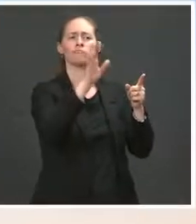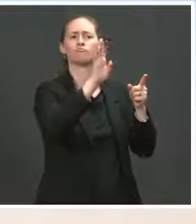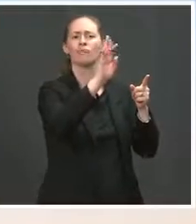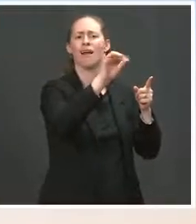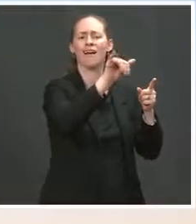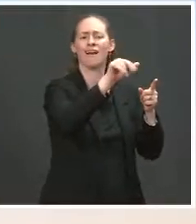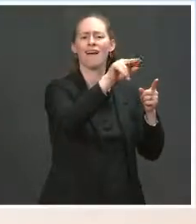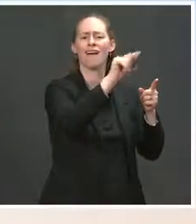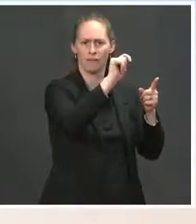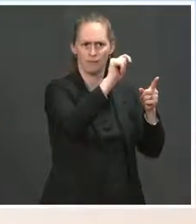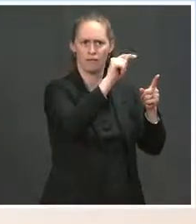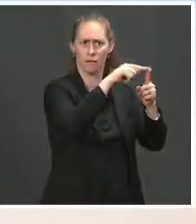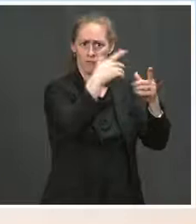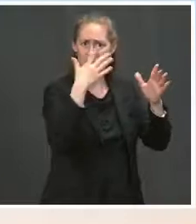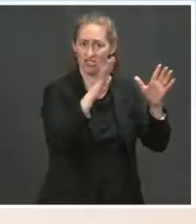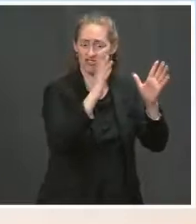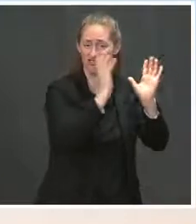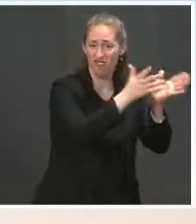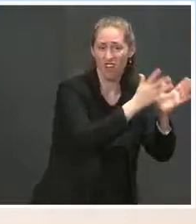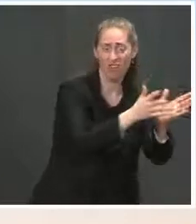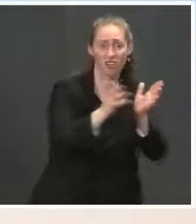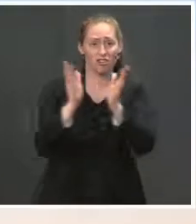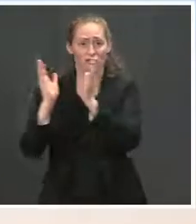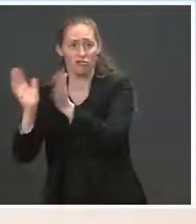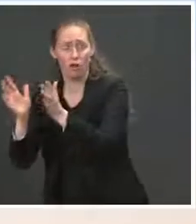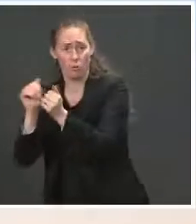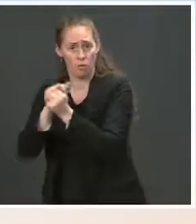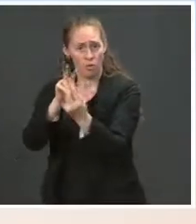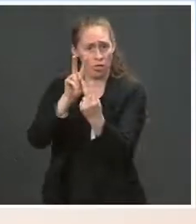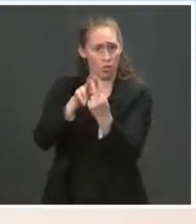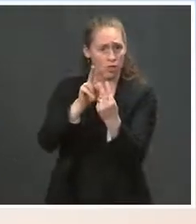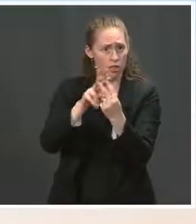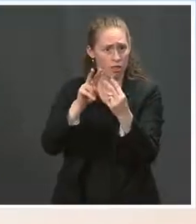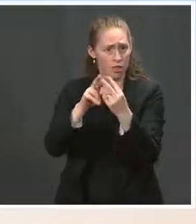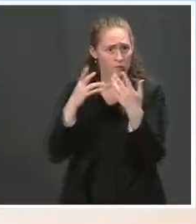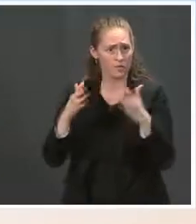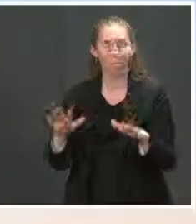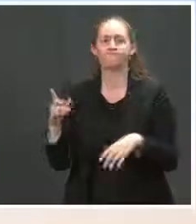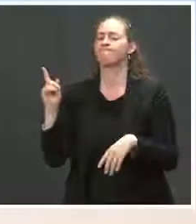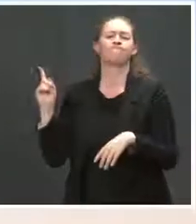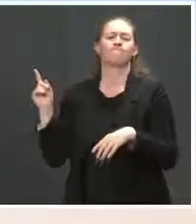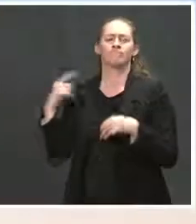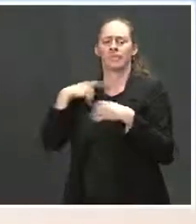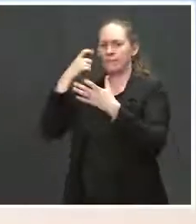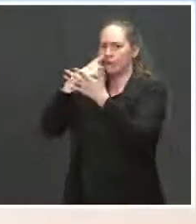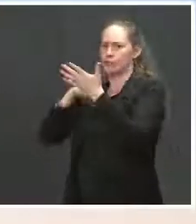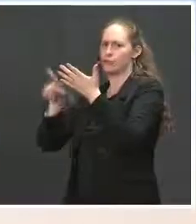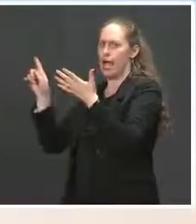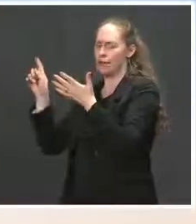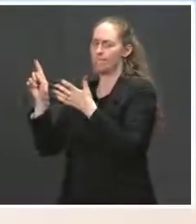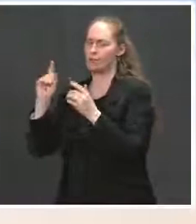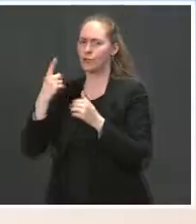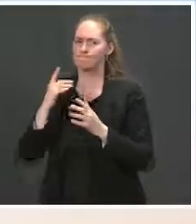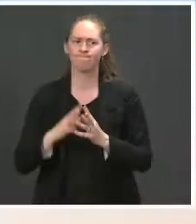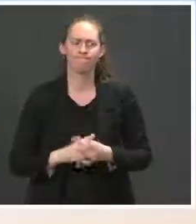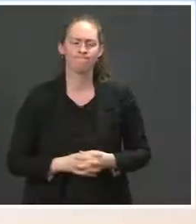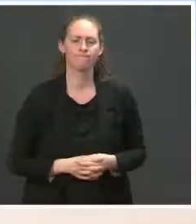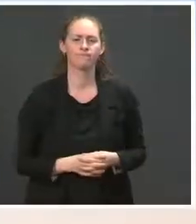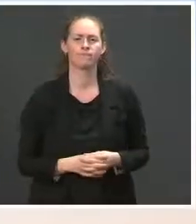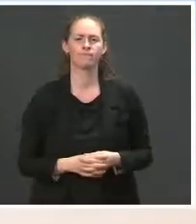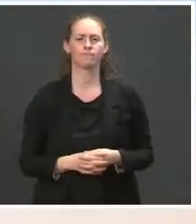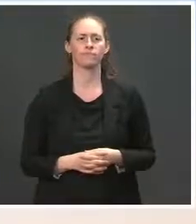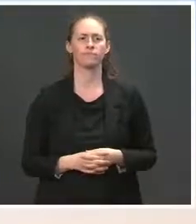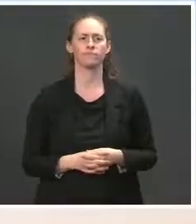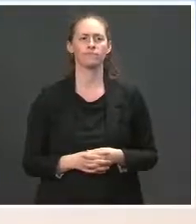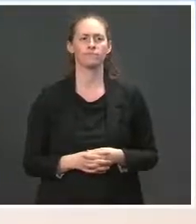you, Mario. I will check and see if he's had conversations with any of those families, too. Go ahead, Jeff. Jen, a follow-up on